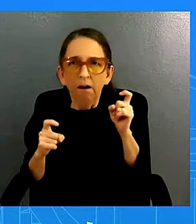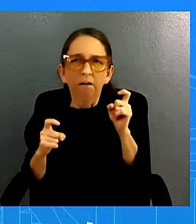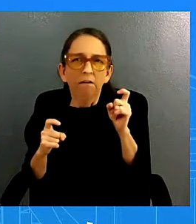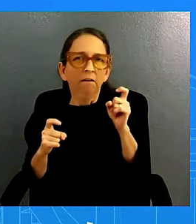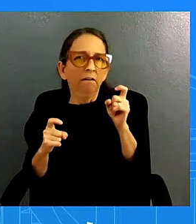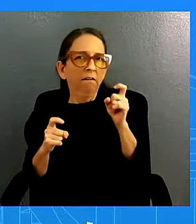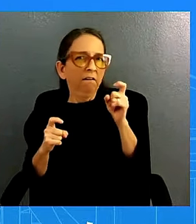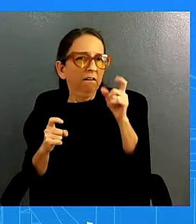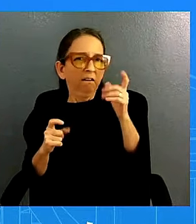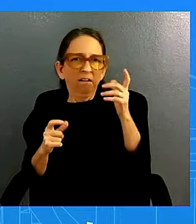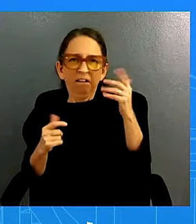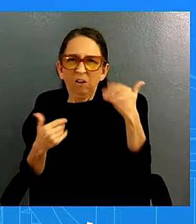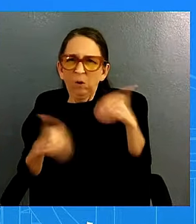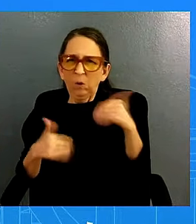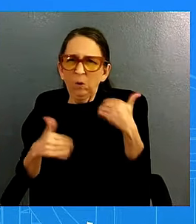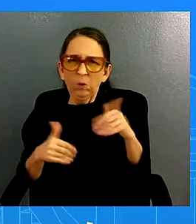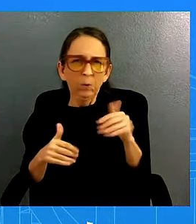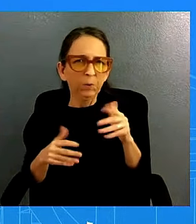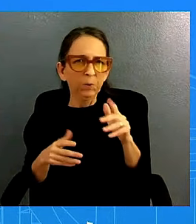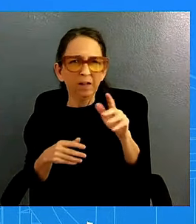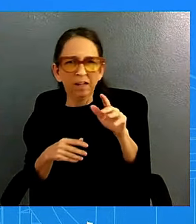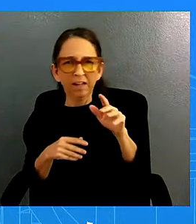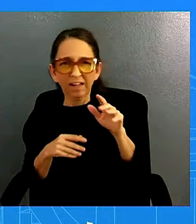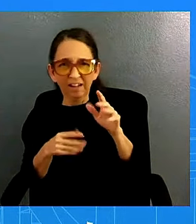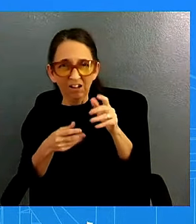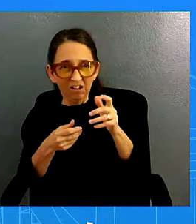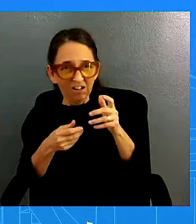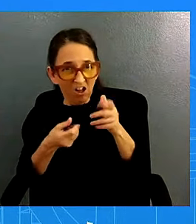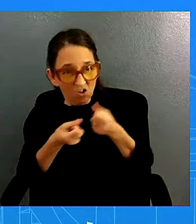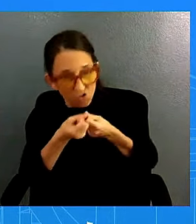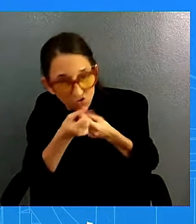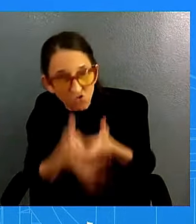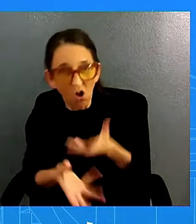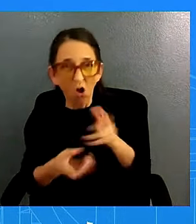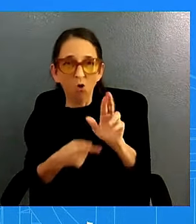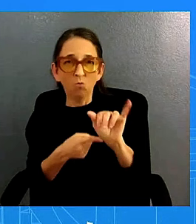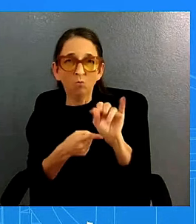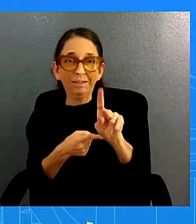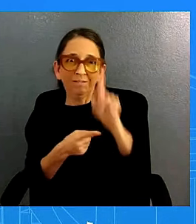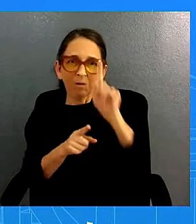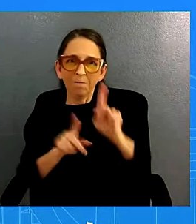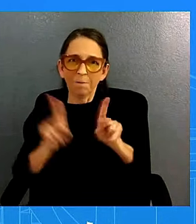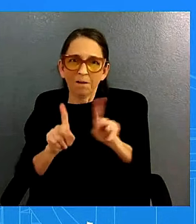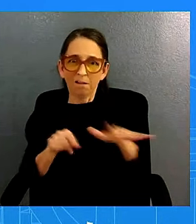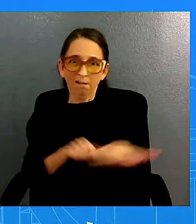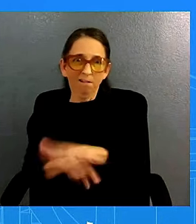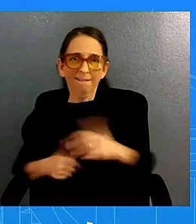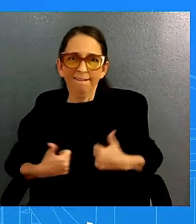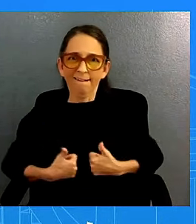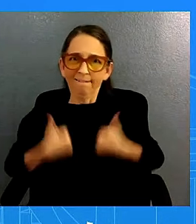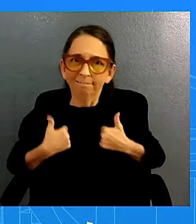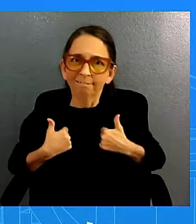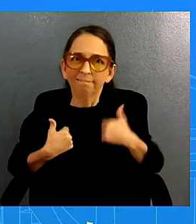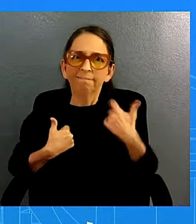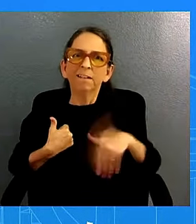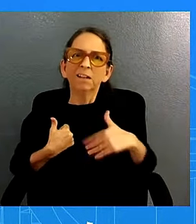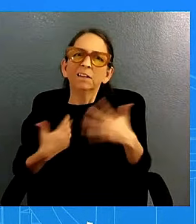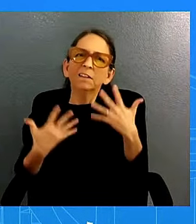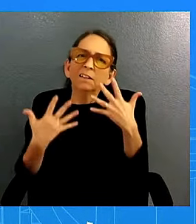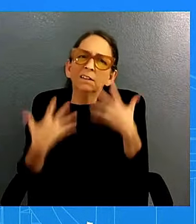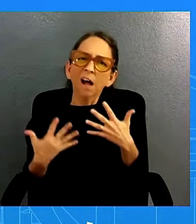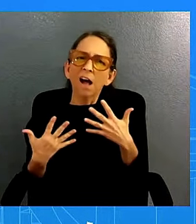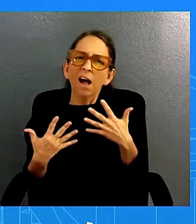risk uh and um so it is uh unfortunate that the city of springfield has to deal with this uh